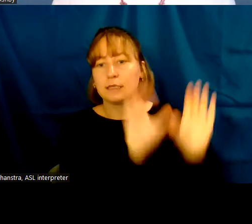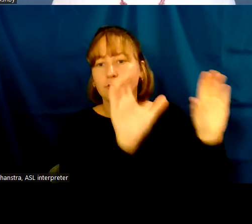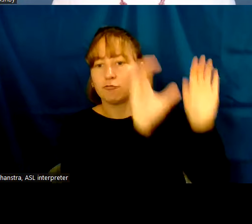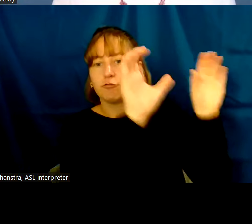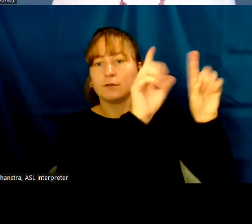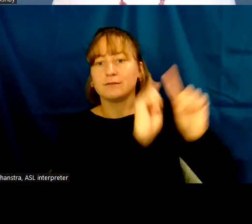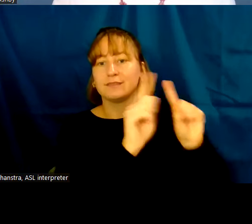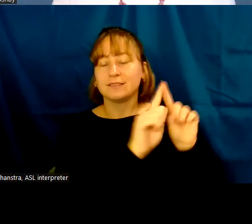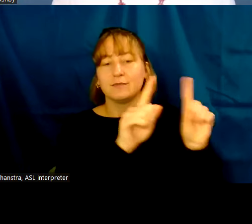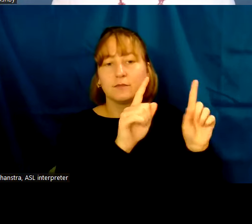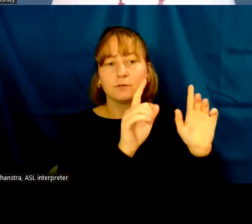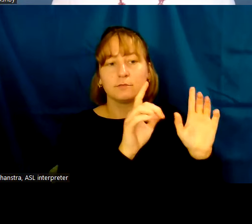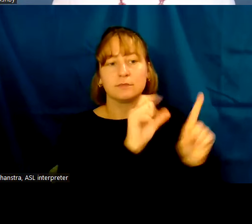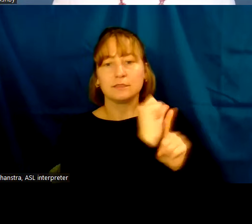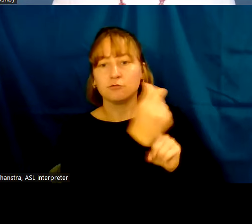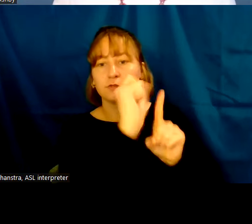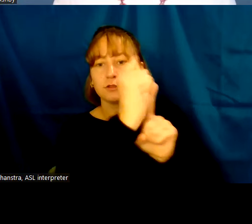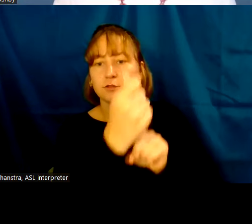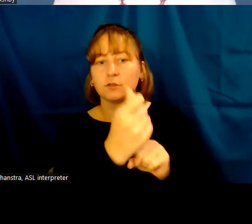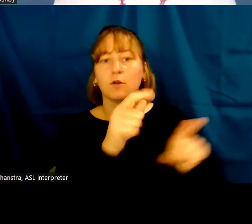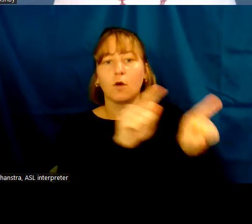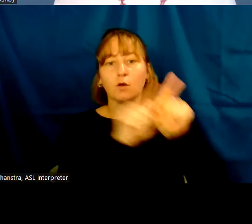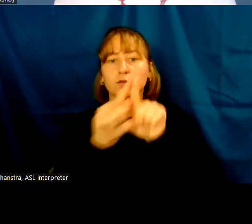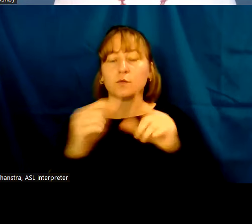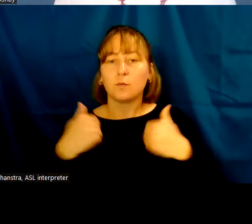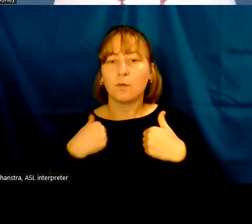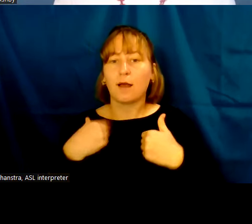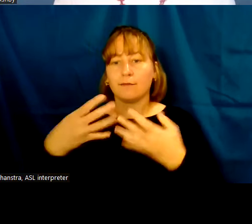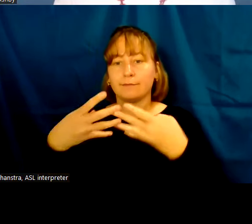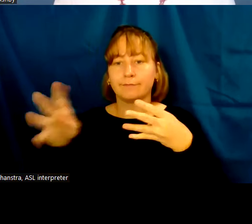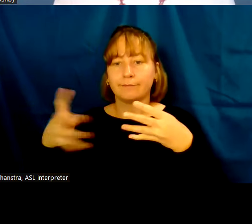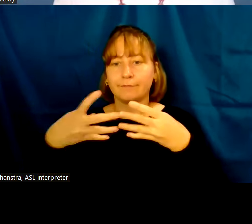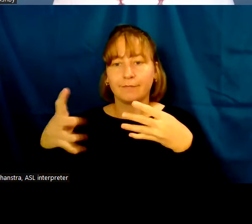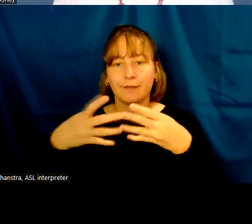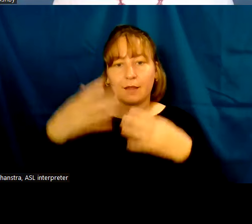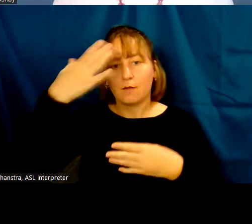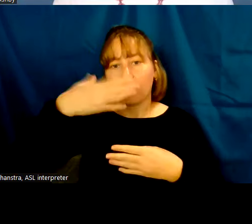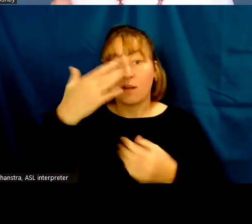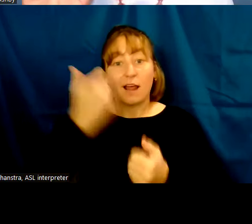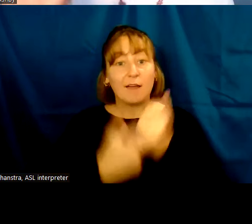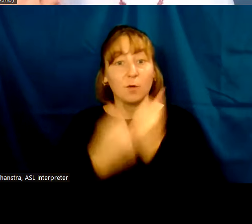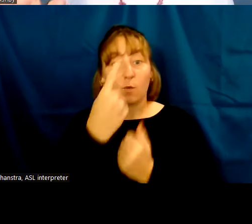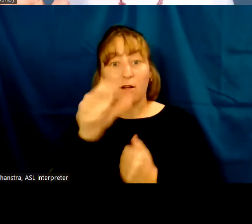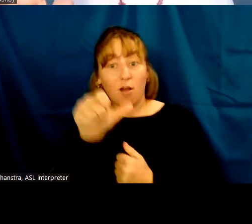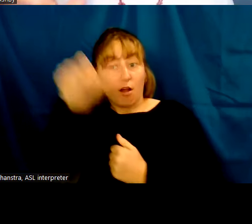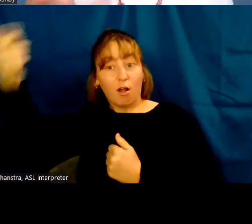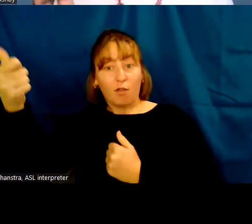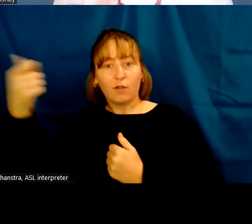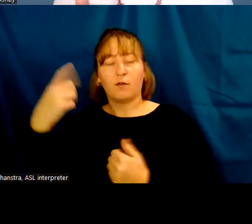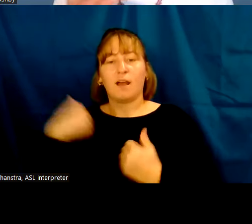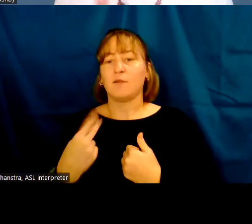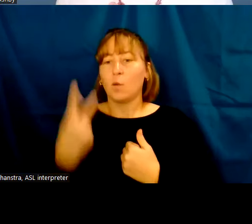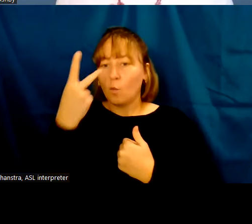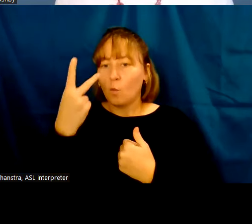fronted by a monumental gate. Every other one, as you can see from the sketch here, has one